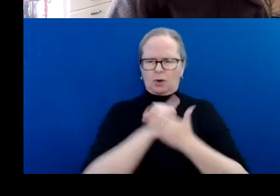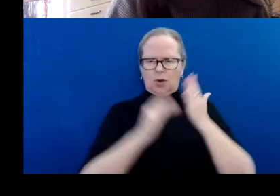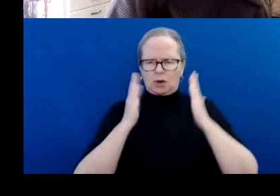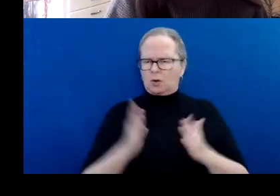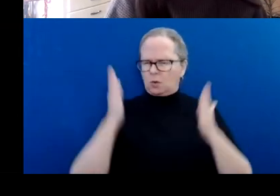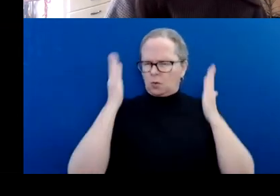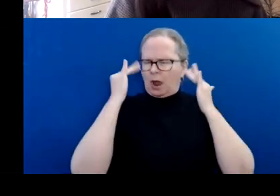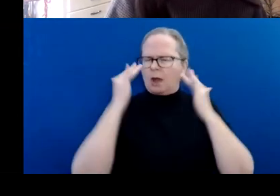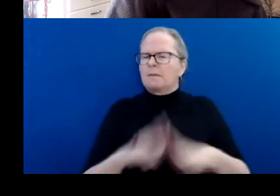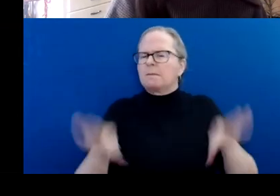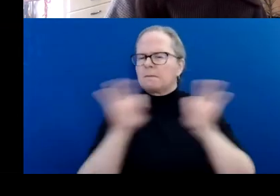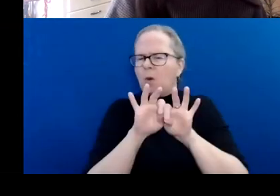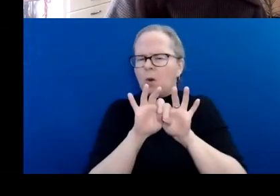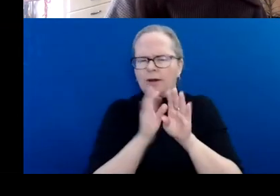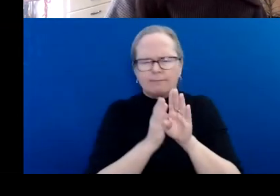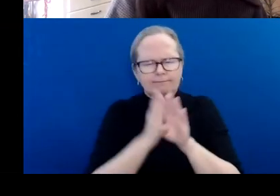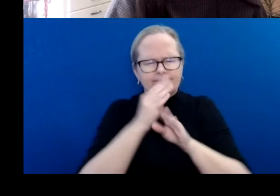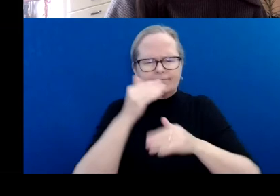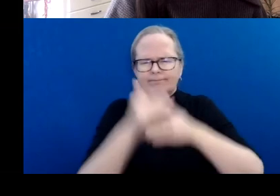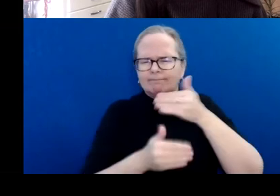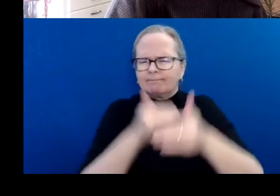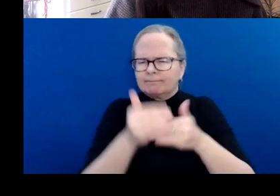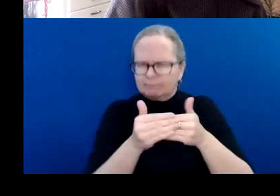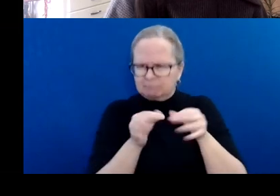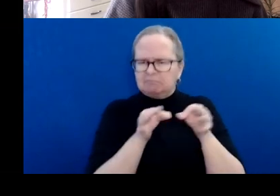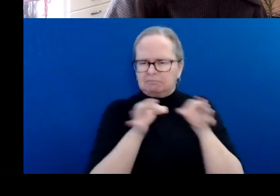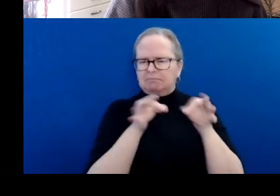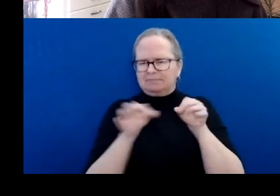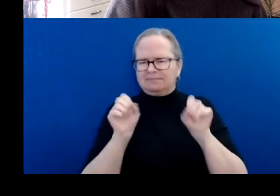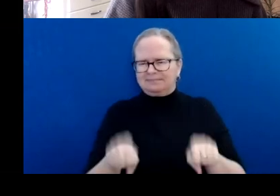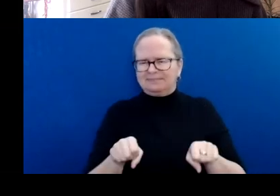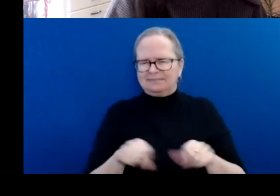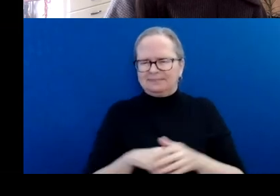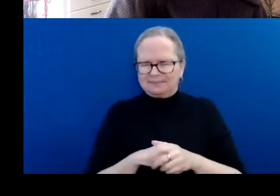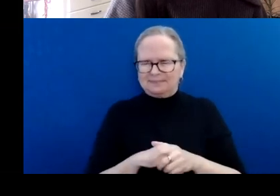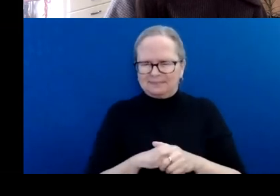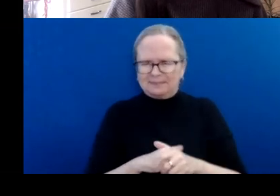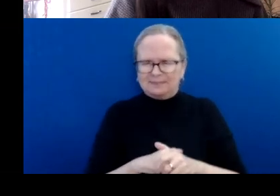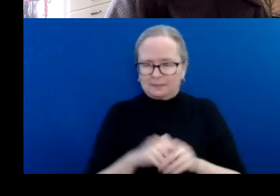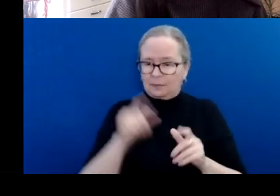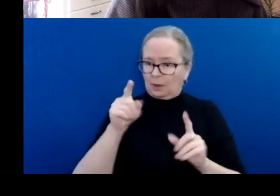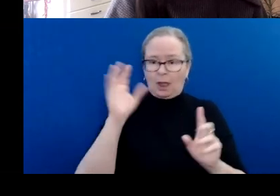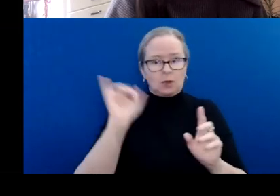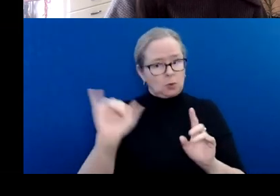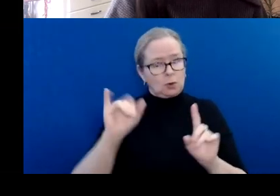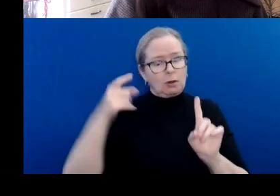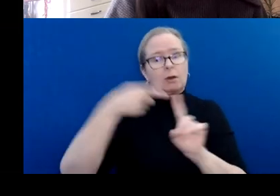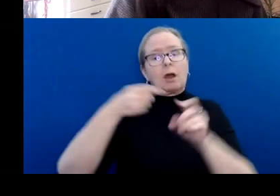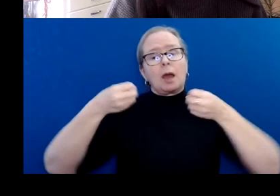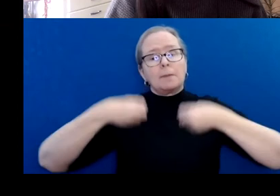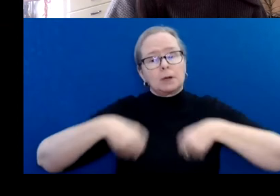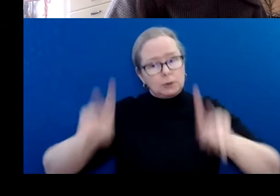How will this specific opportunity or activity allow you to achieve these goals or desired outcomes?